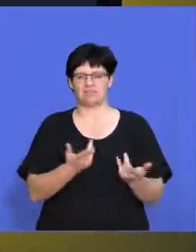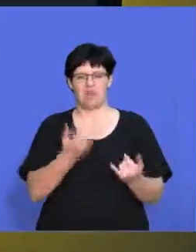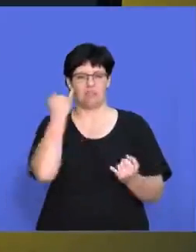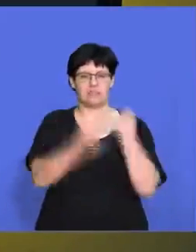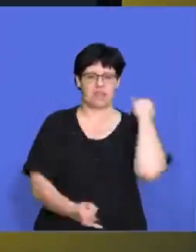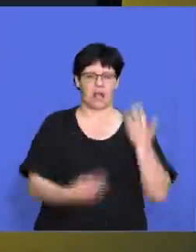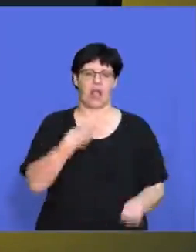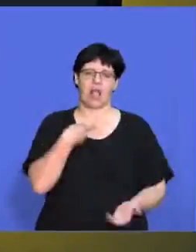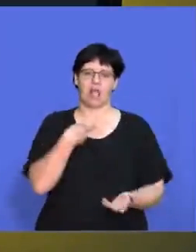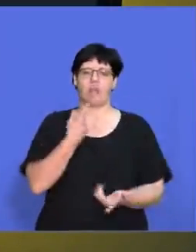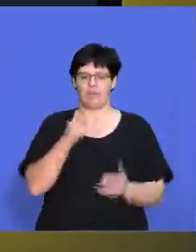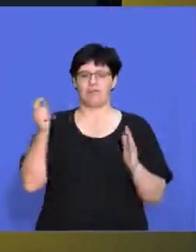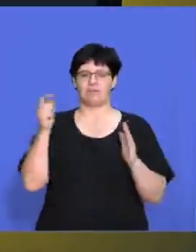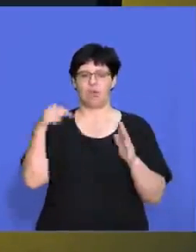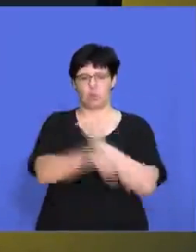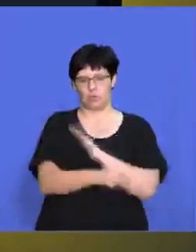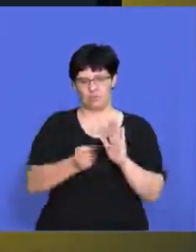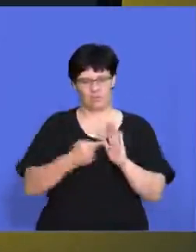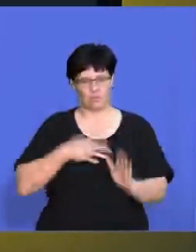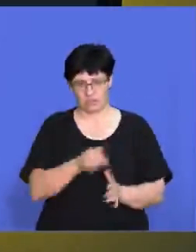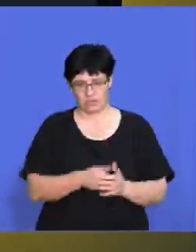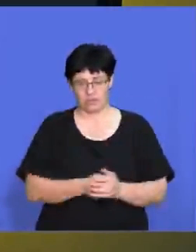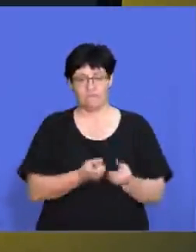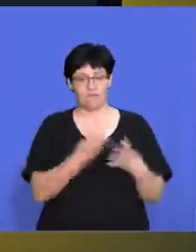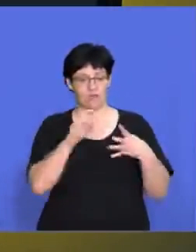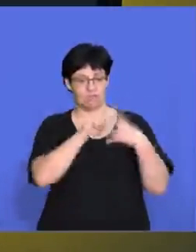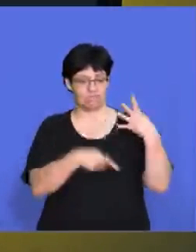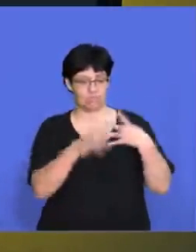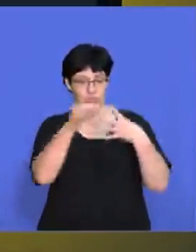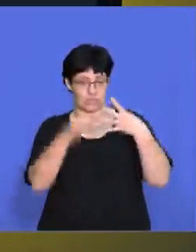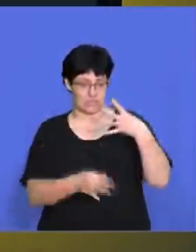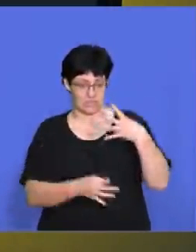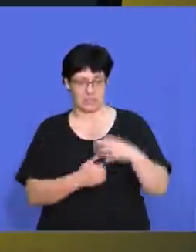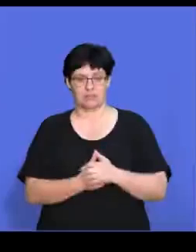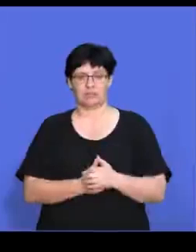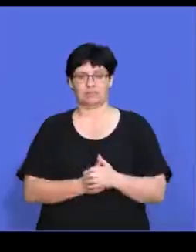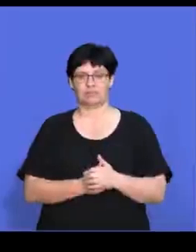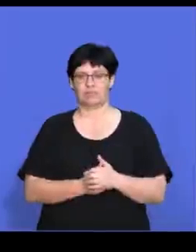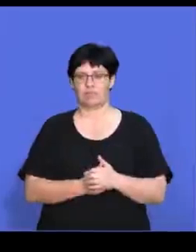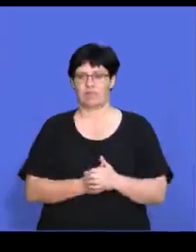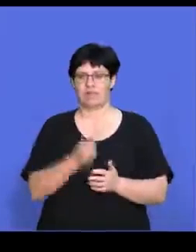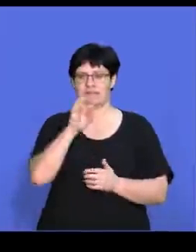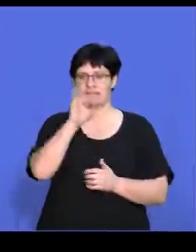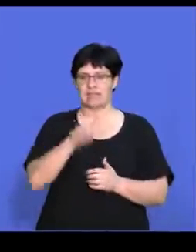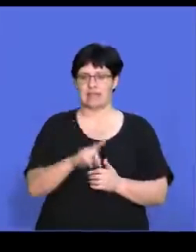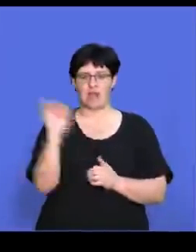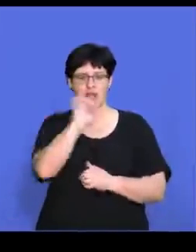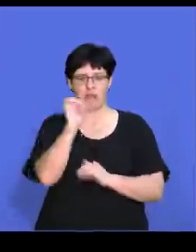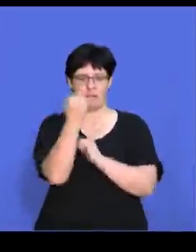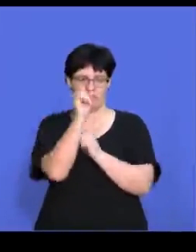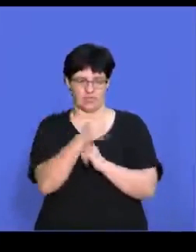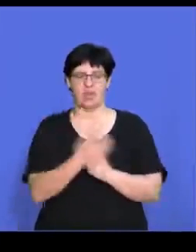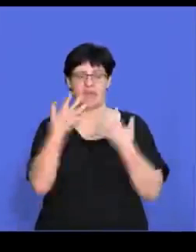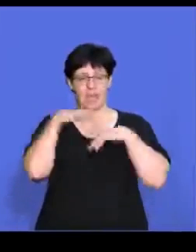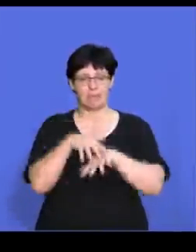any, uh, silly mistakes that could potentially cost you some marks. So the first multiple choice question that we're going to go through is, uh, Teddy's car